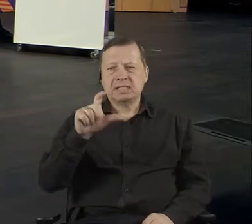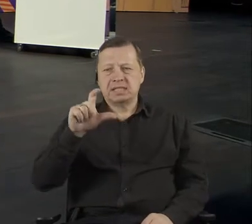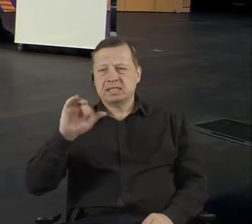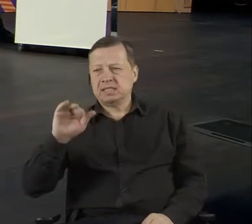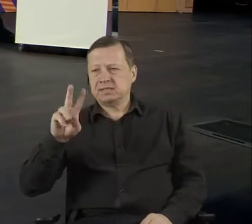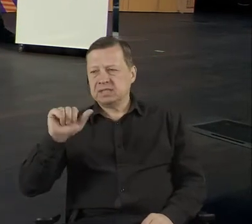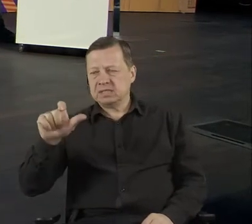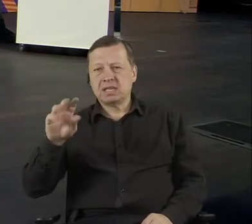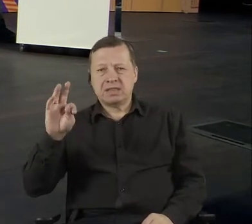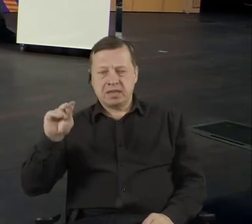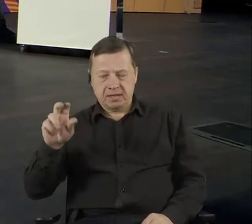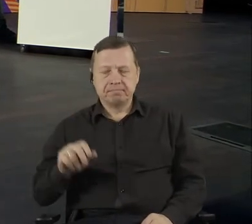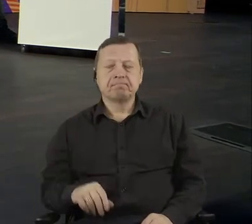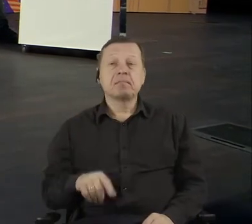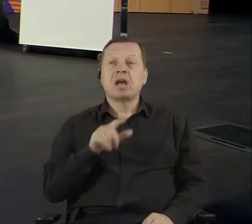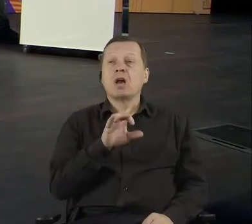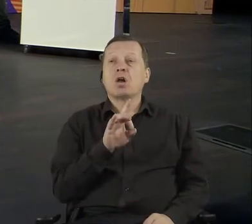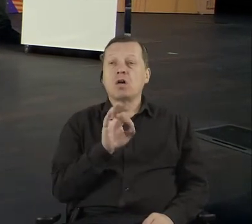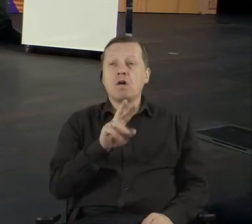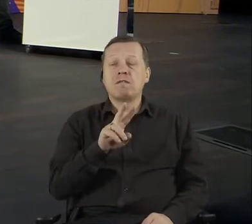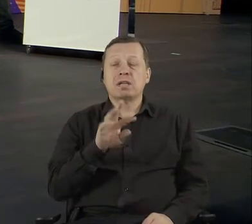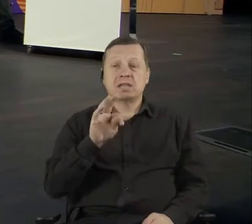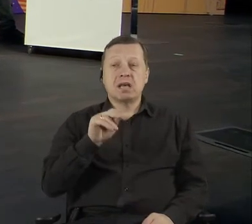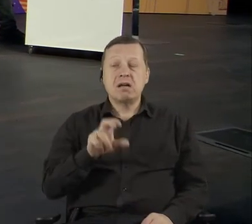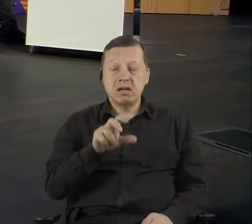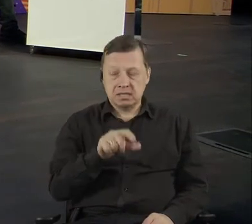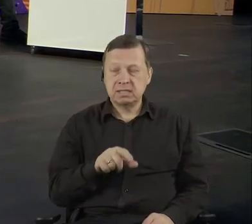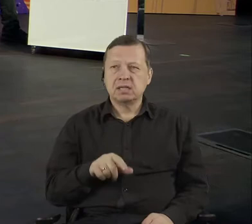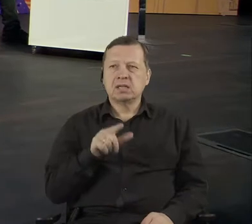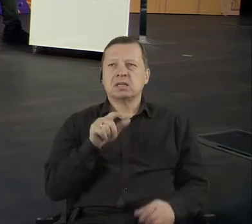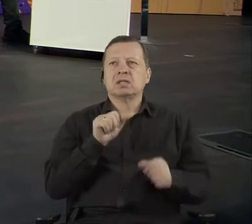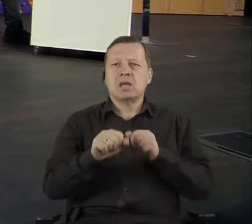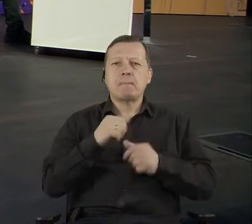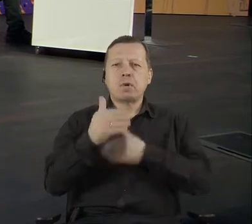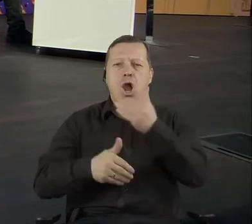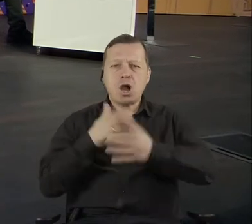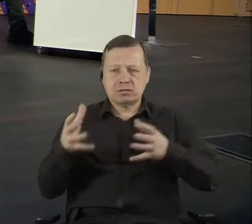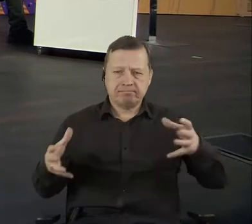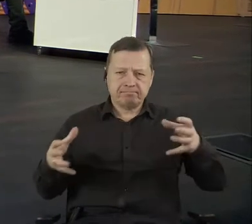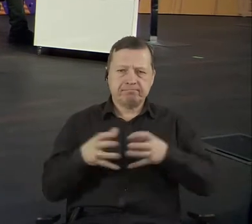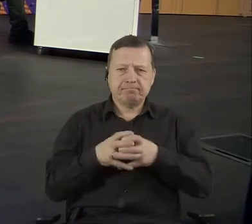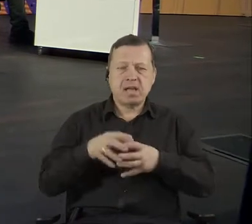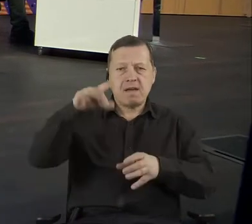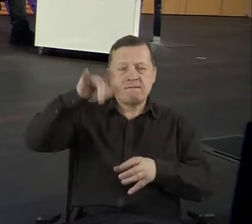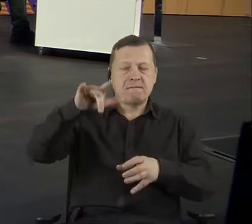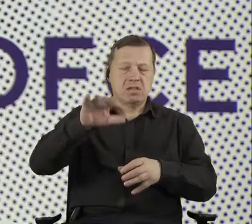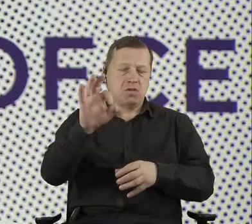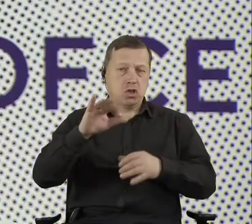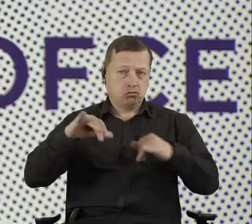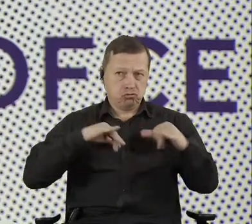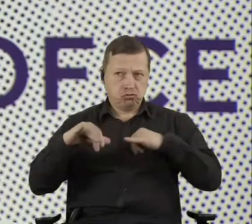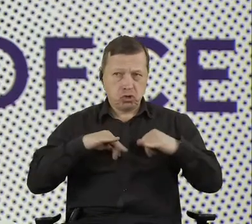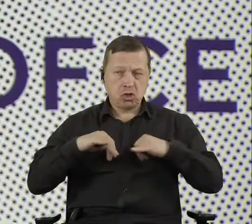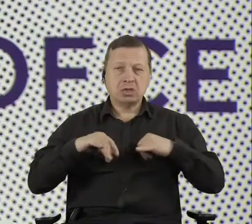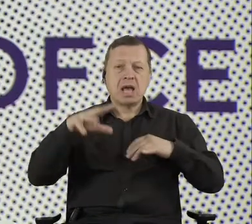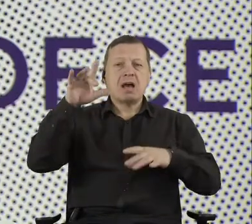deploy to improve the processes, to optimize the processes within the government and in communication of